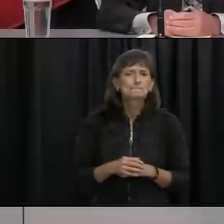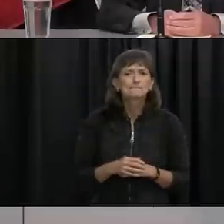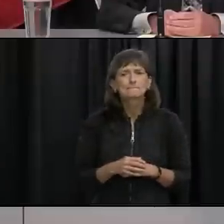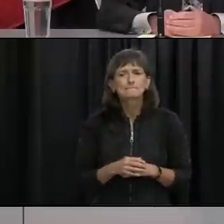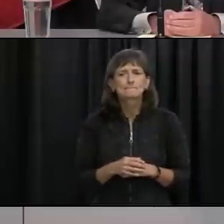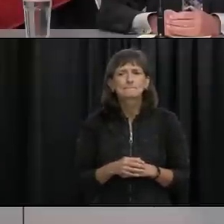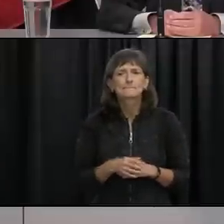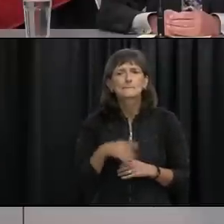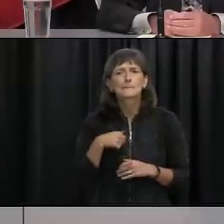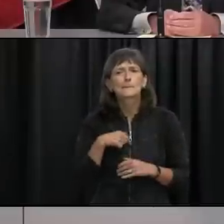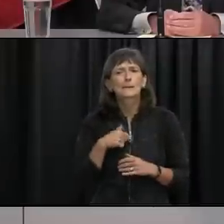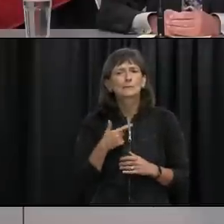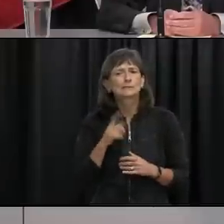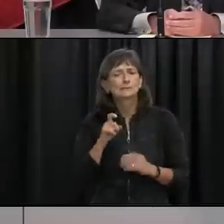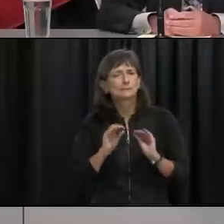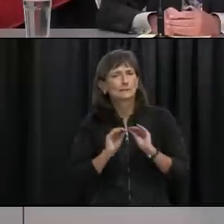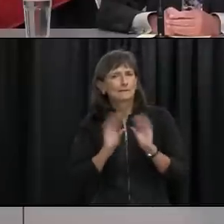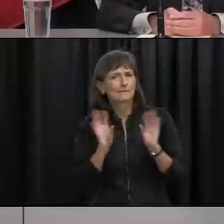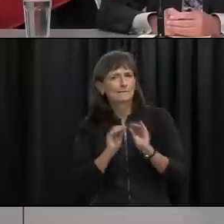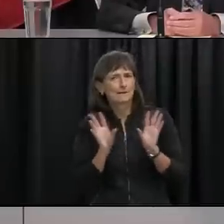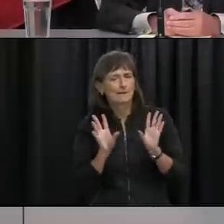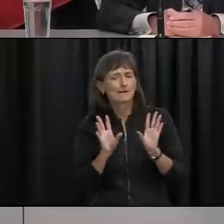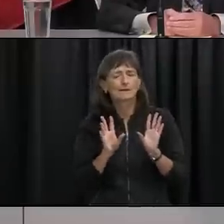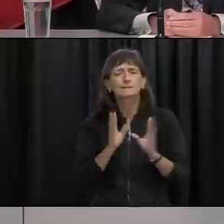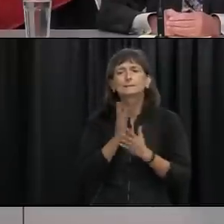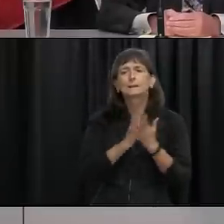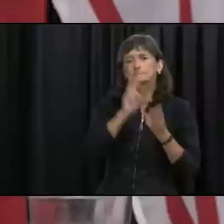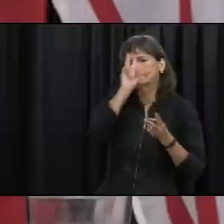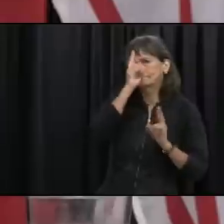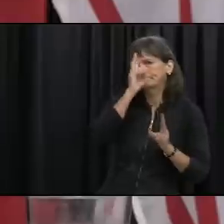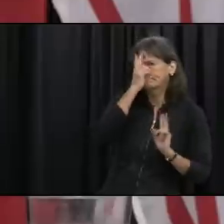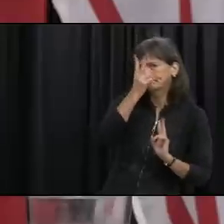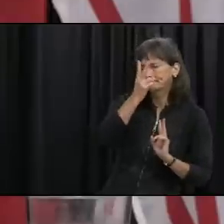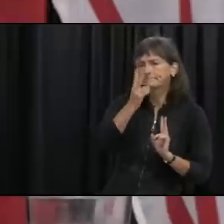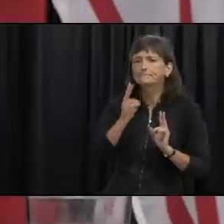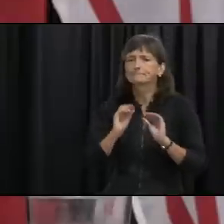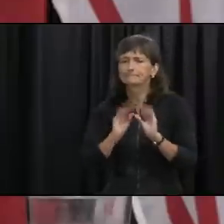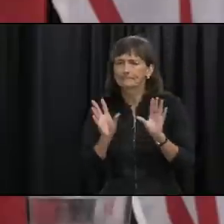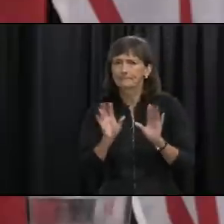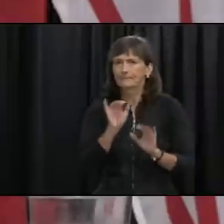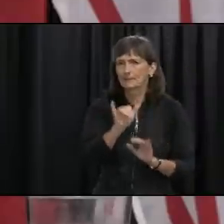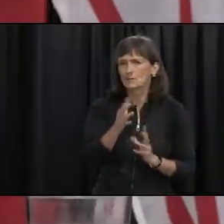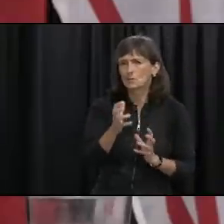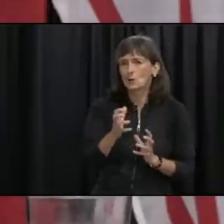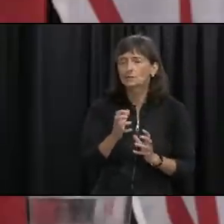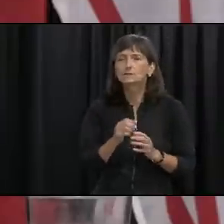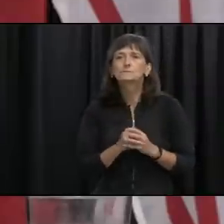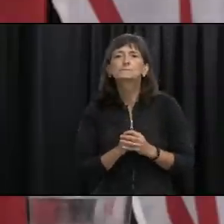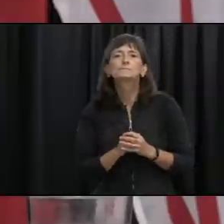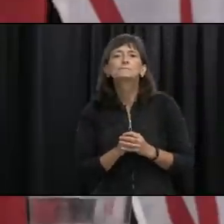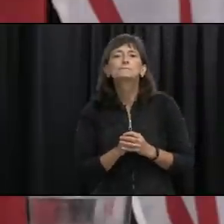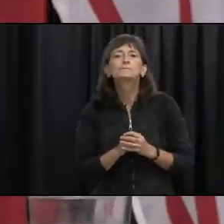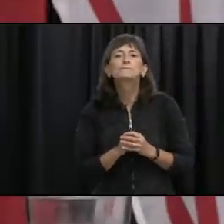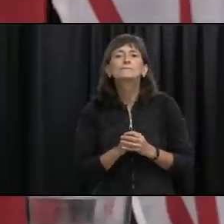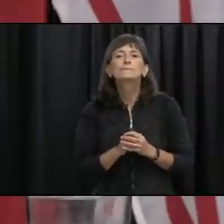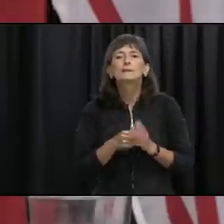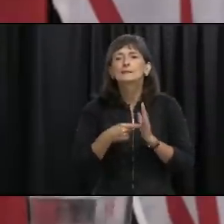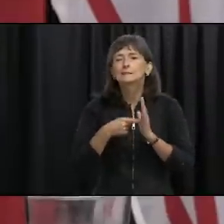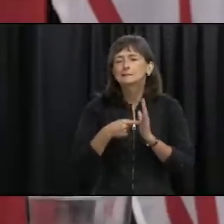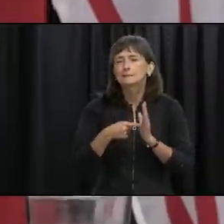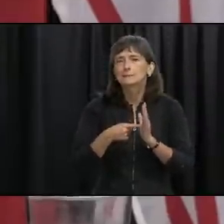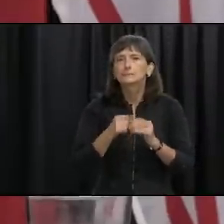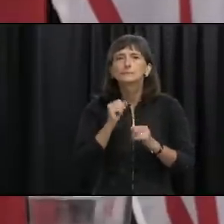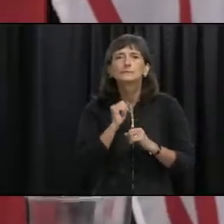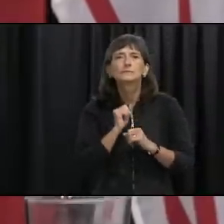lack of clarity and misinformation that is out there about differences between self